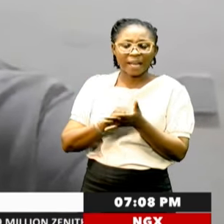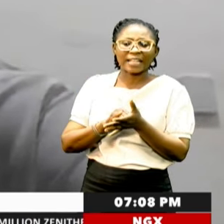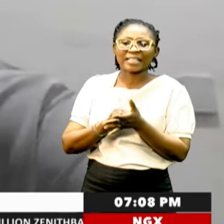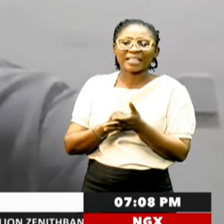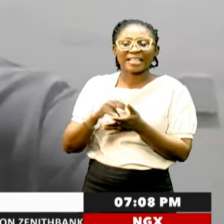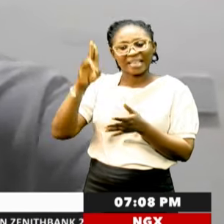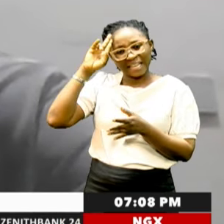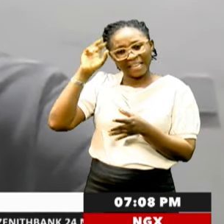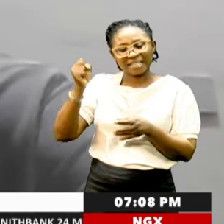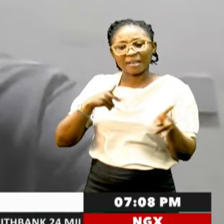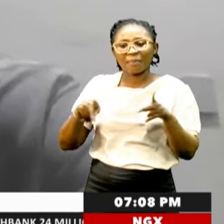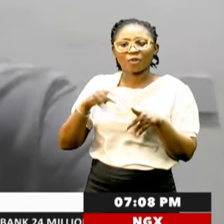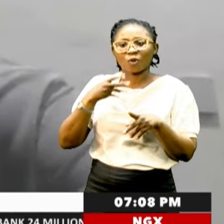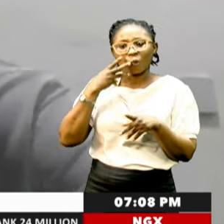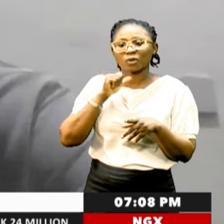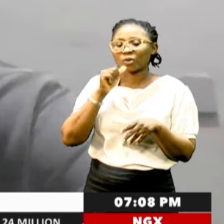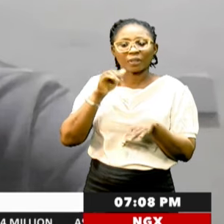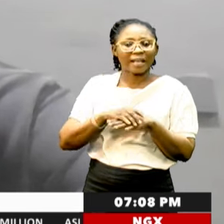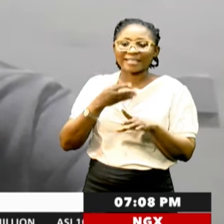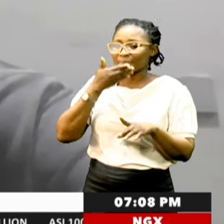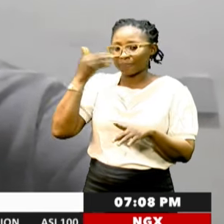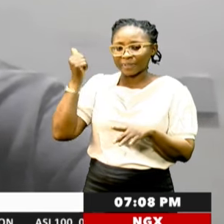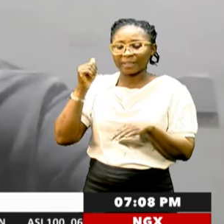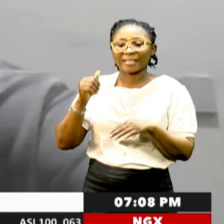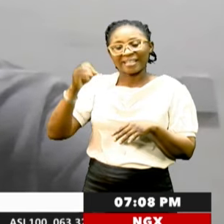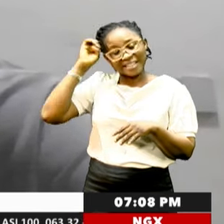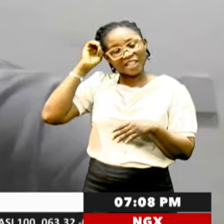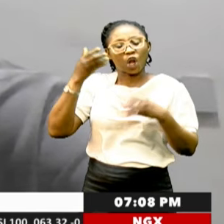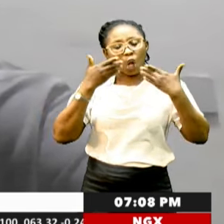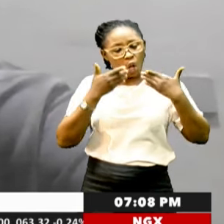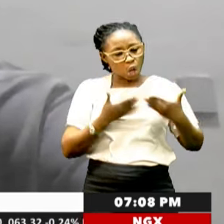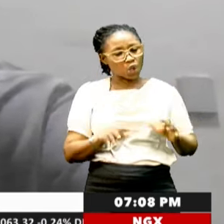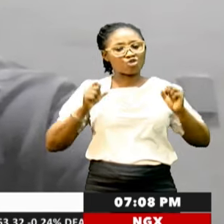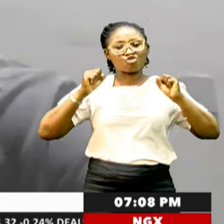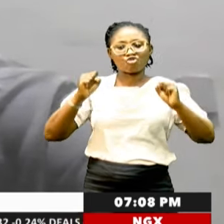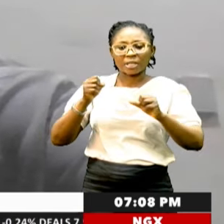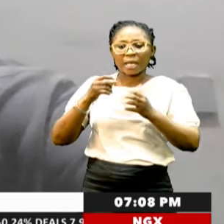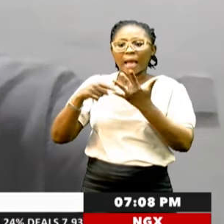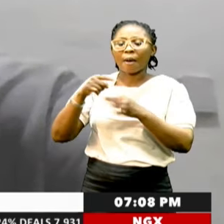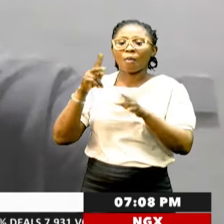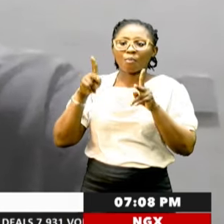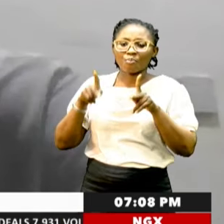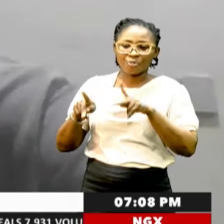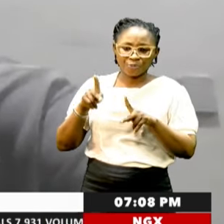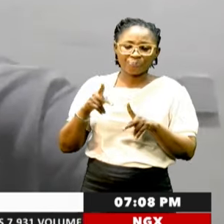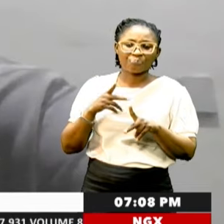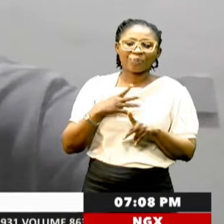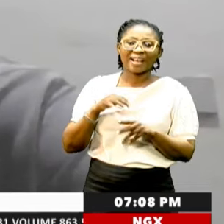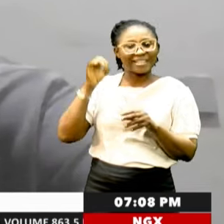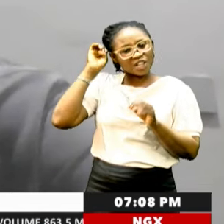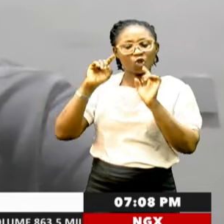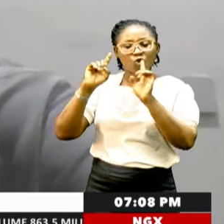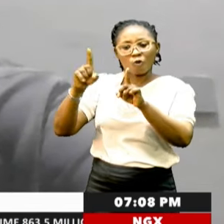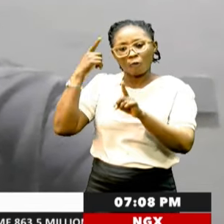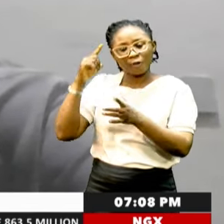his party wasn't at its best. As matter of fact, it was losing popularity amongst the people. Why he fought for this election, which,